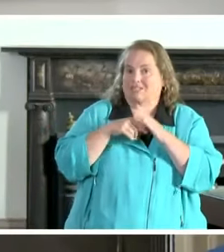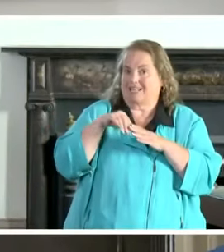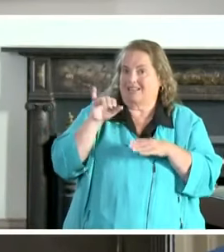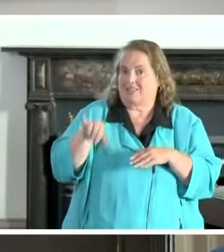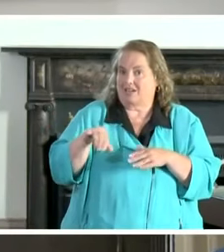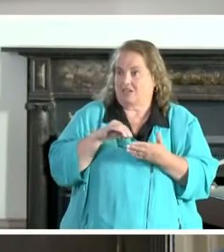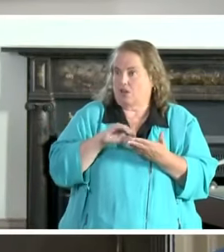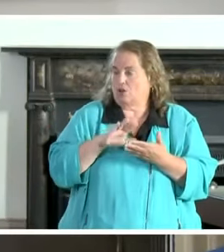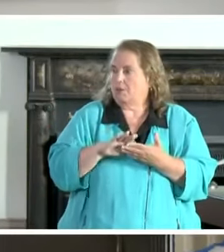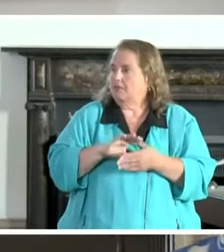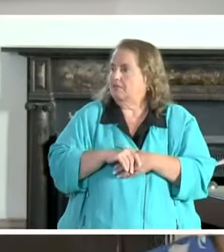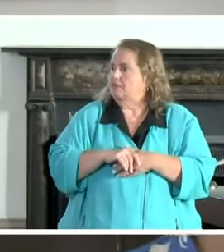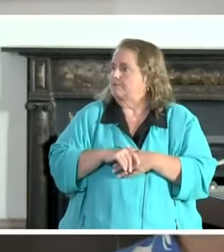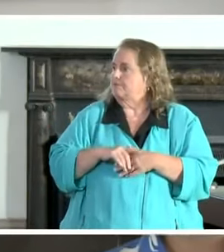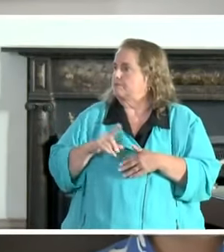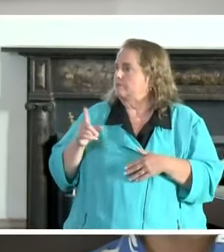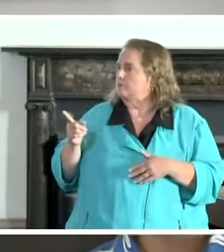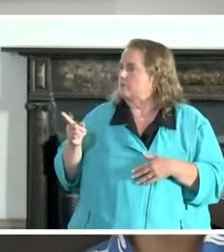documents.